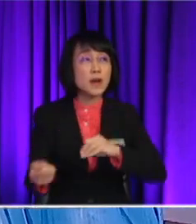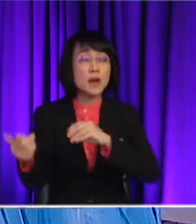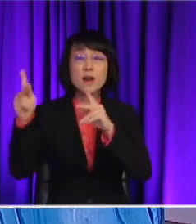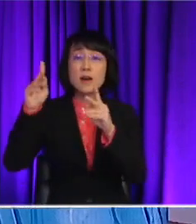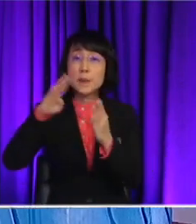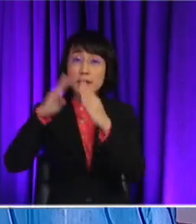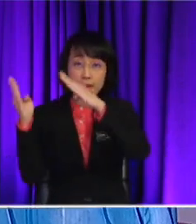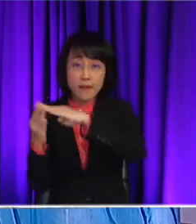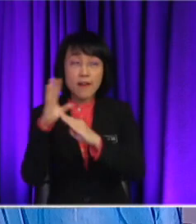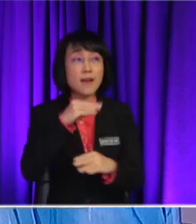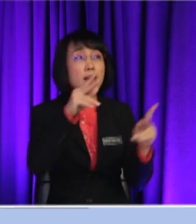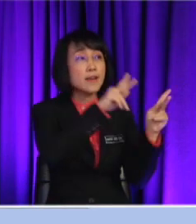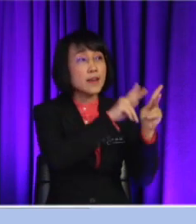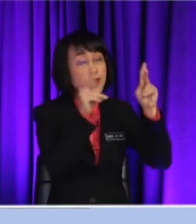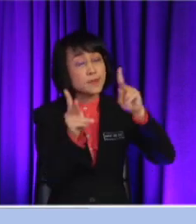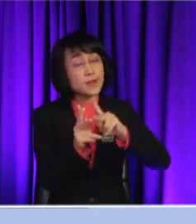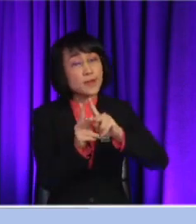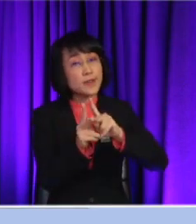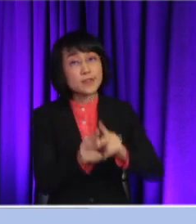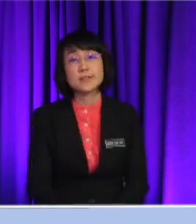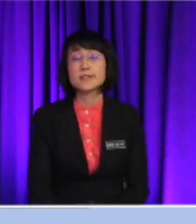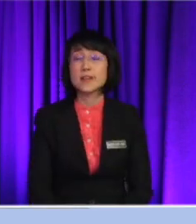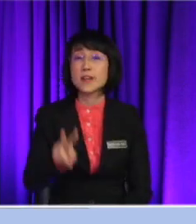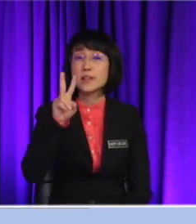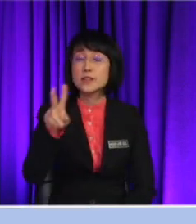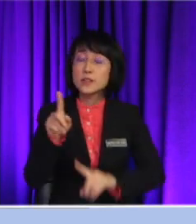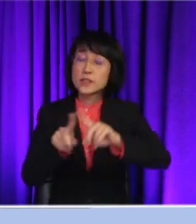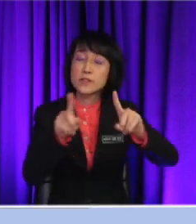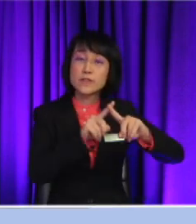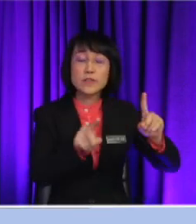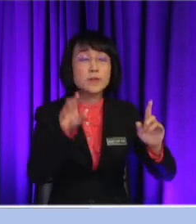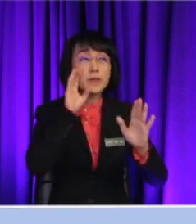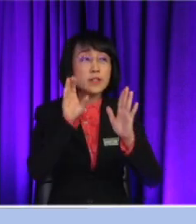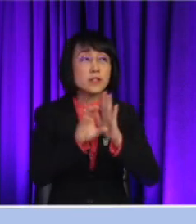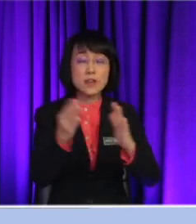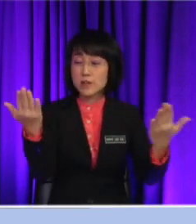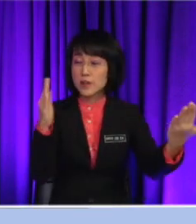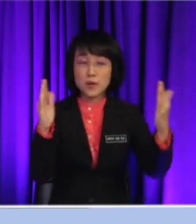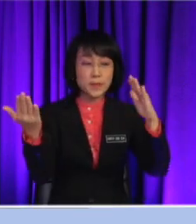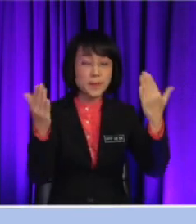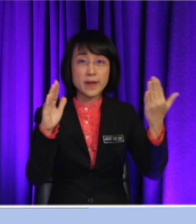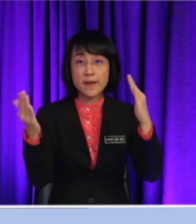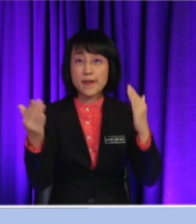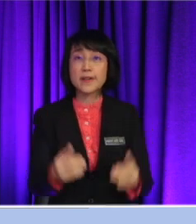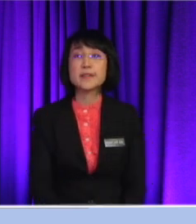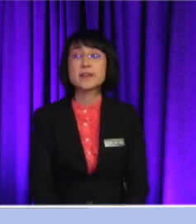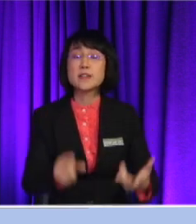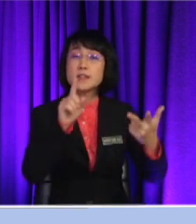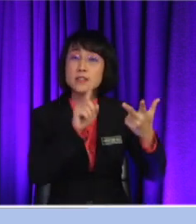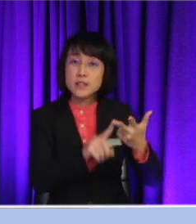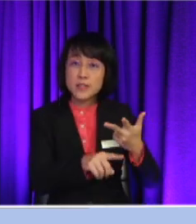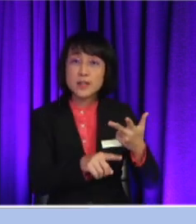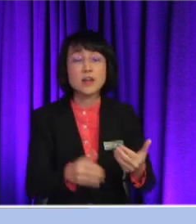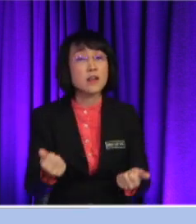Okay Then we are going to talk about two different pictures We are going to compare them And the third one, we are going to talk about